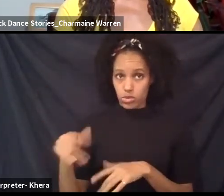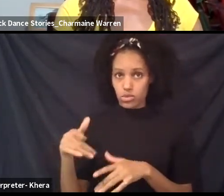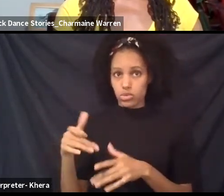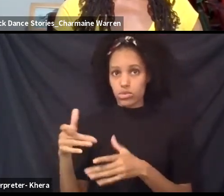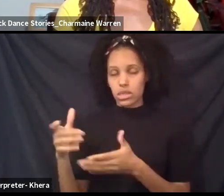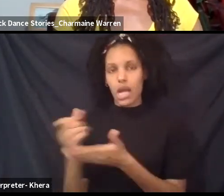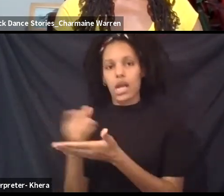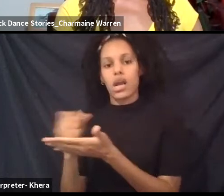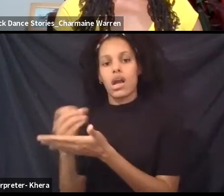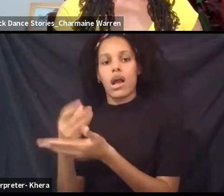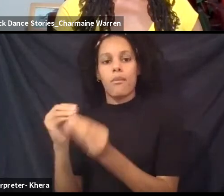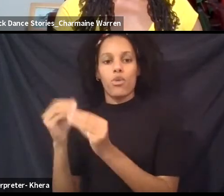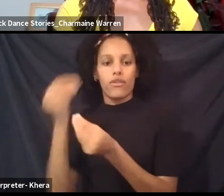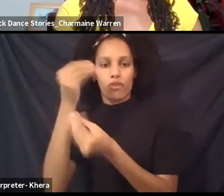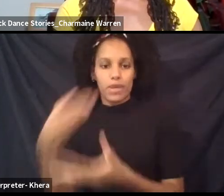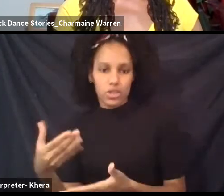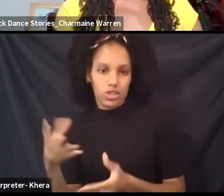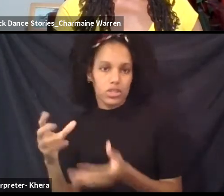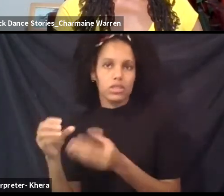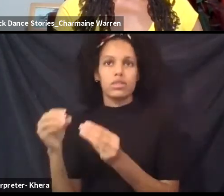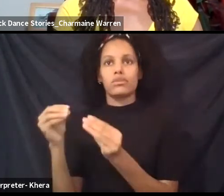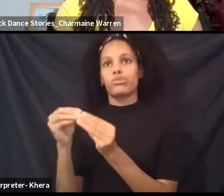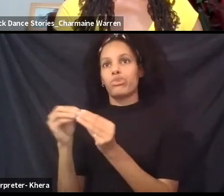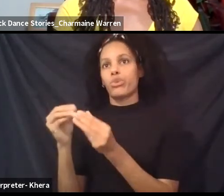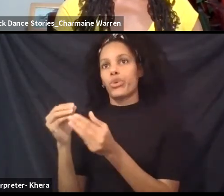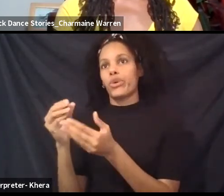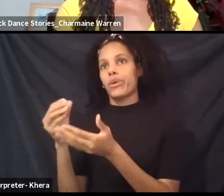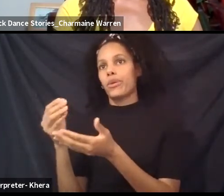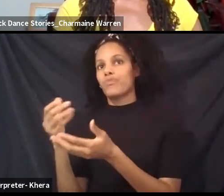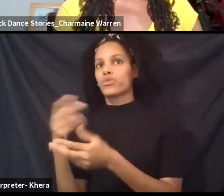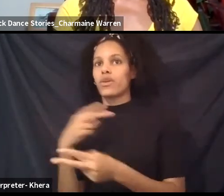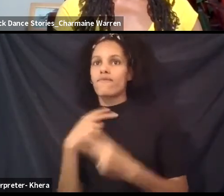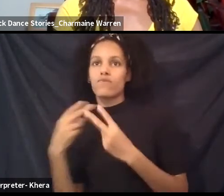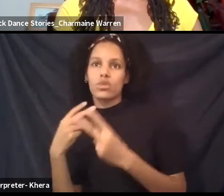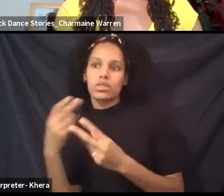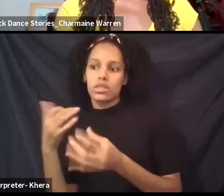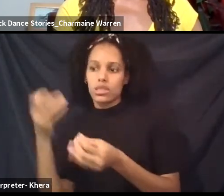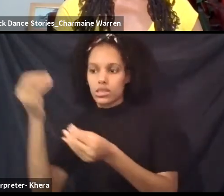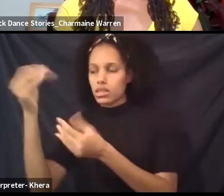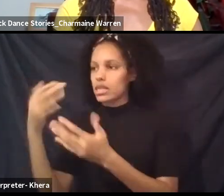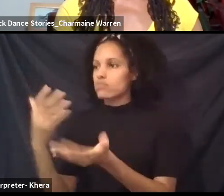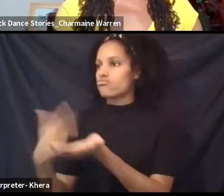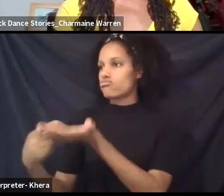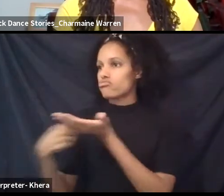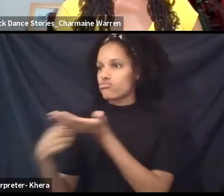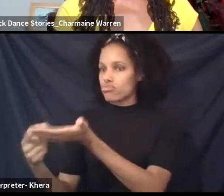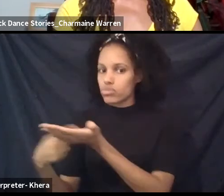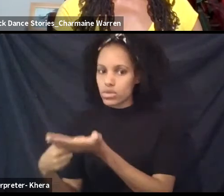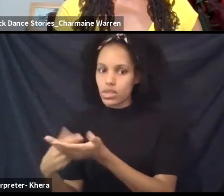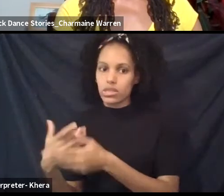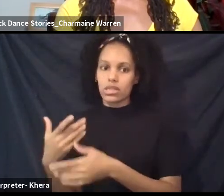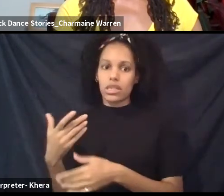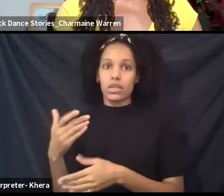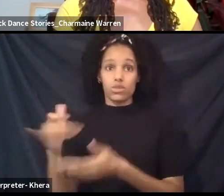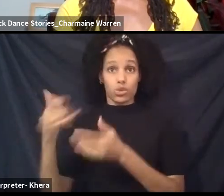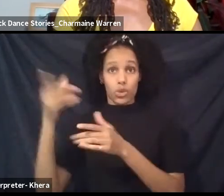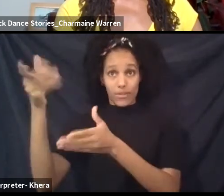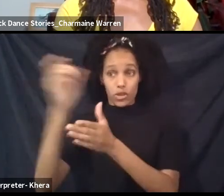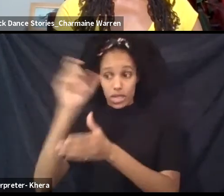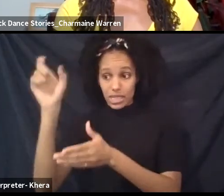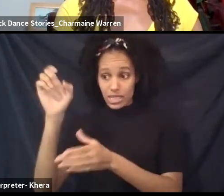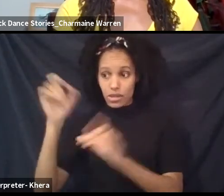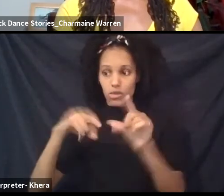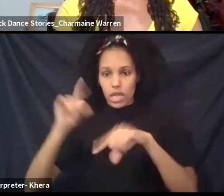voices, more variety of voices and coming from the Midwest, right? Because when you're on the East Coast and you're in New York, you got voice,